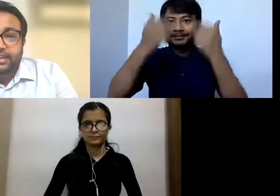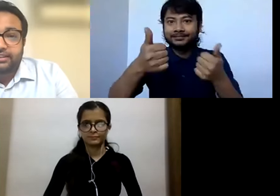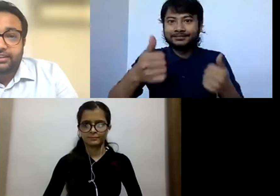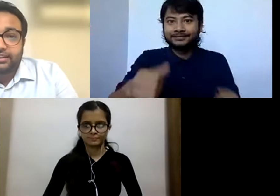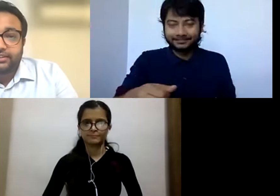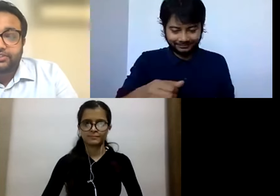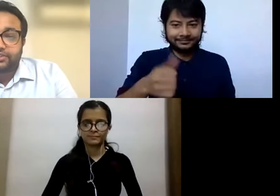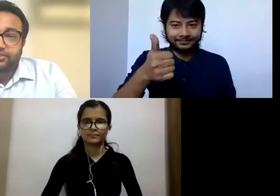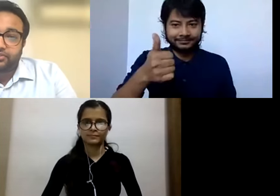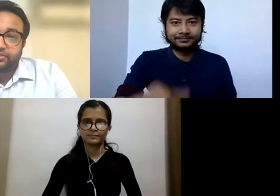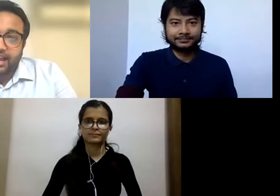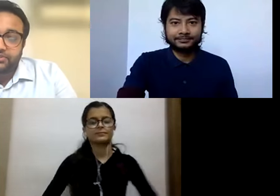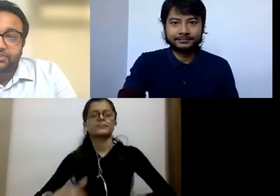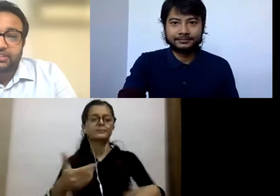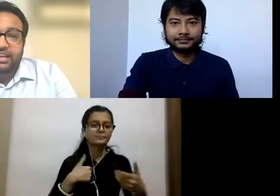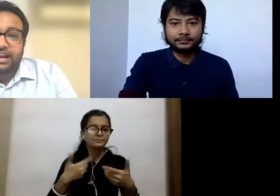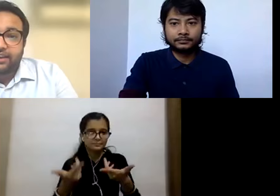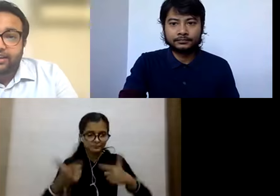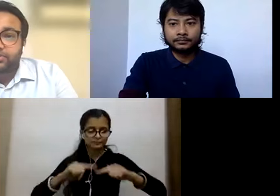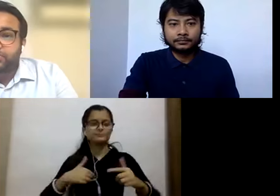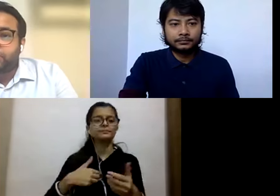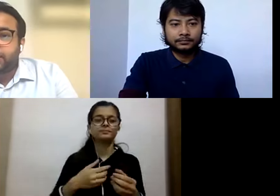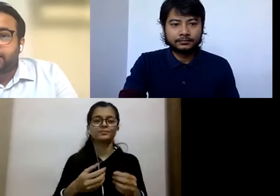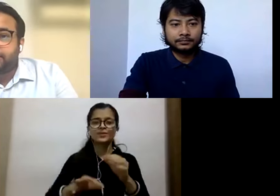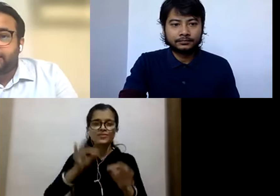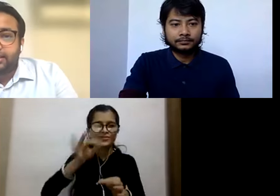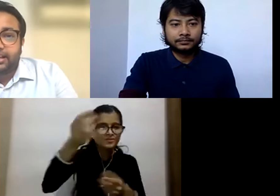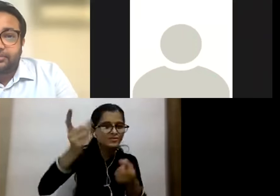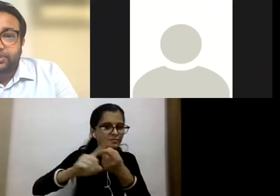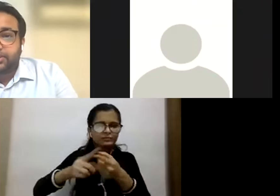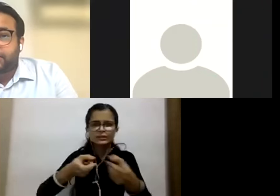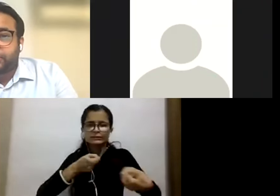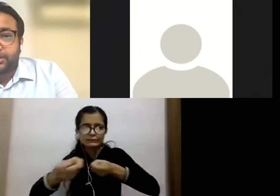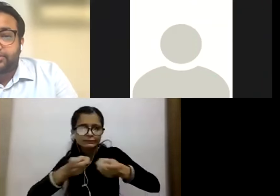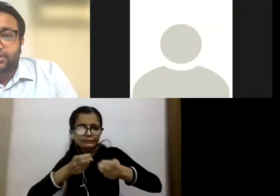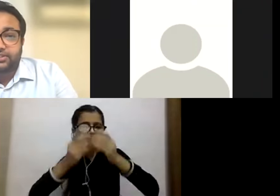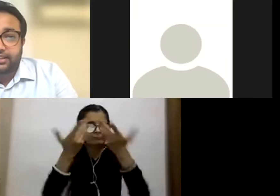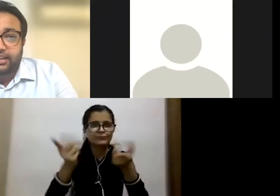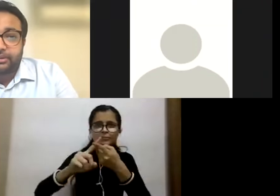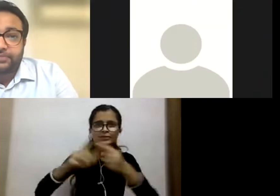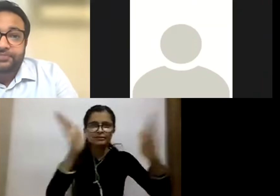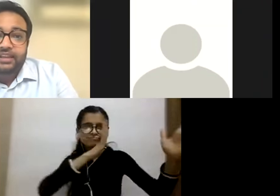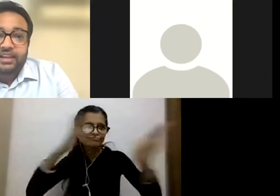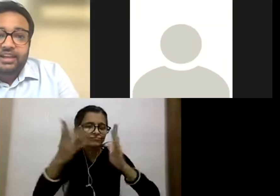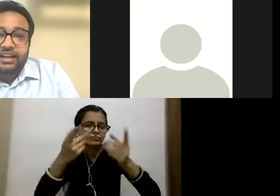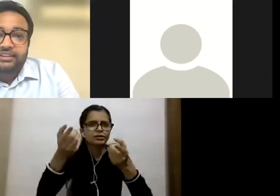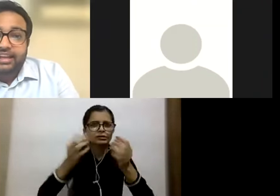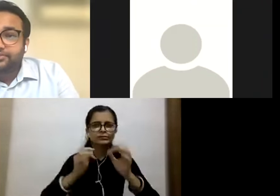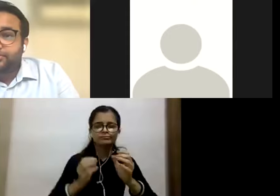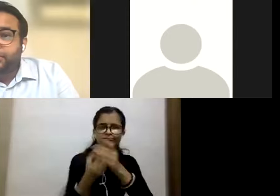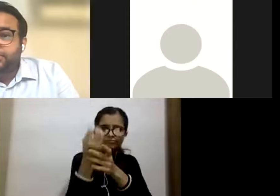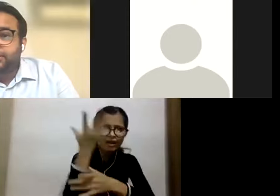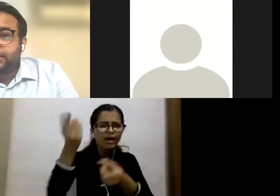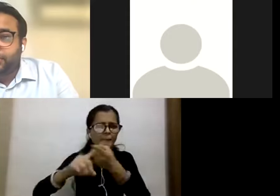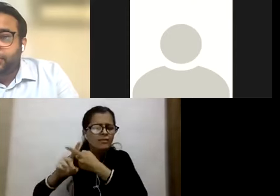sure that the next generation of houses are ready to tackle changes in weather or changes in climate. In the